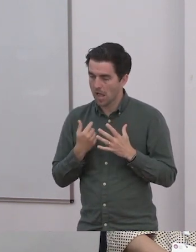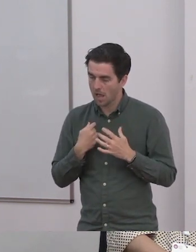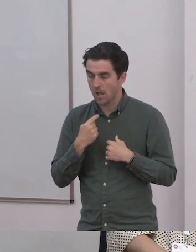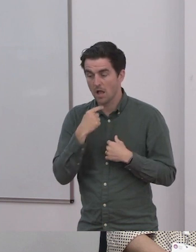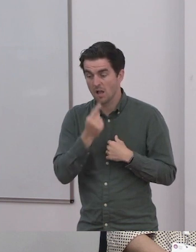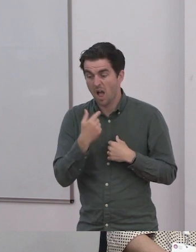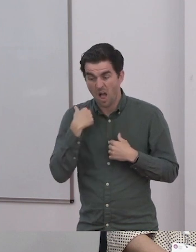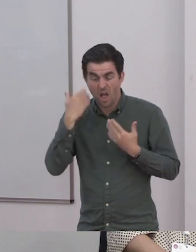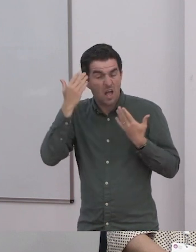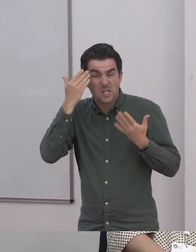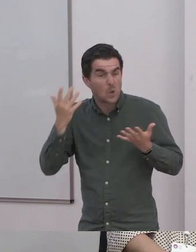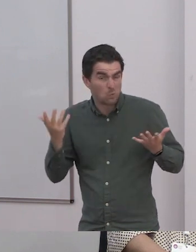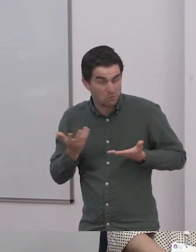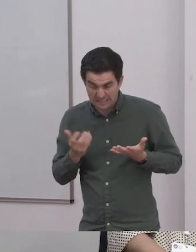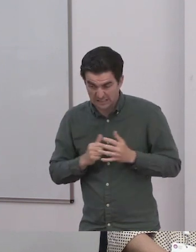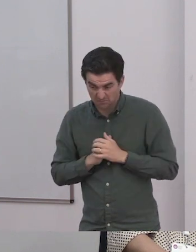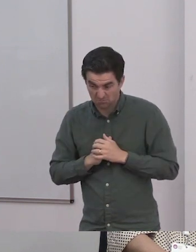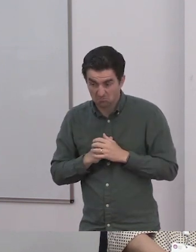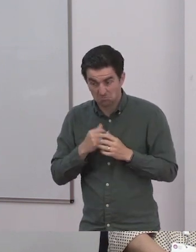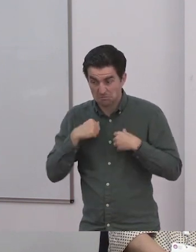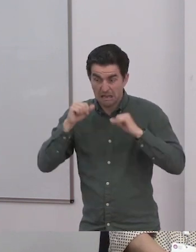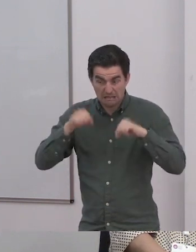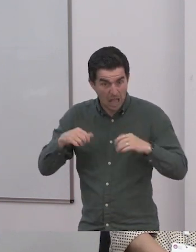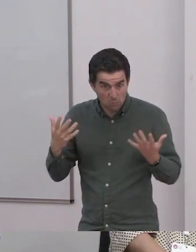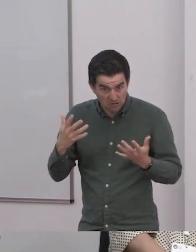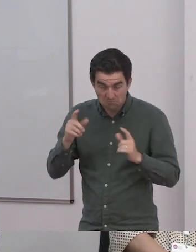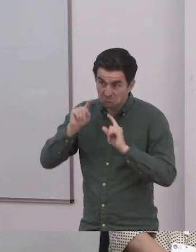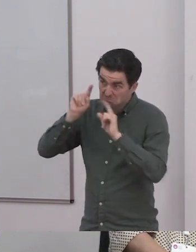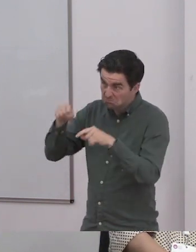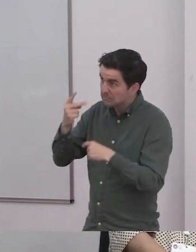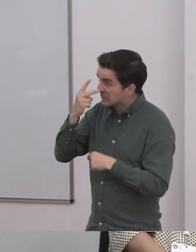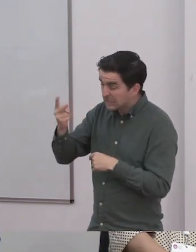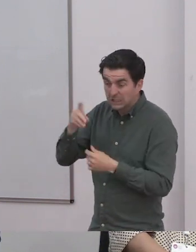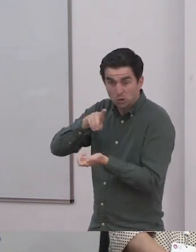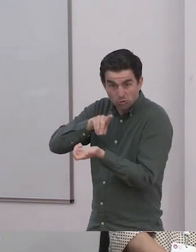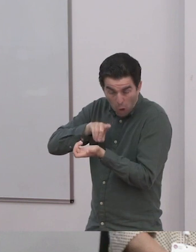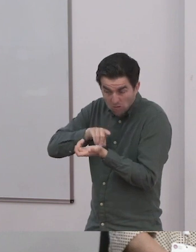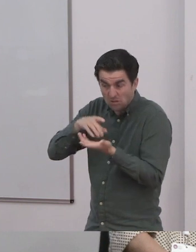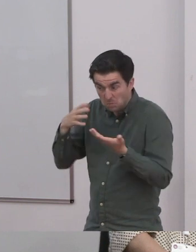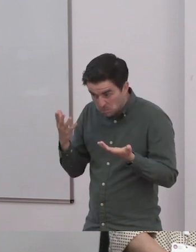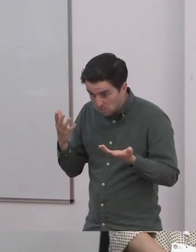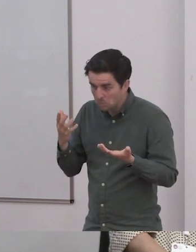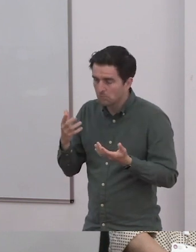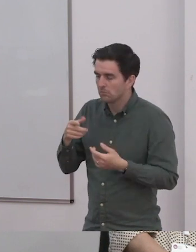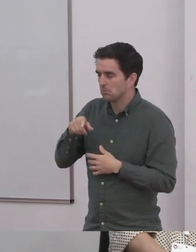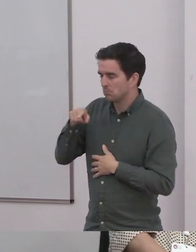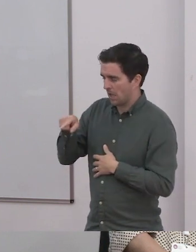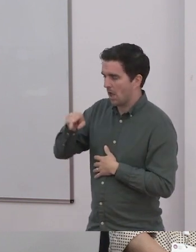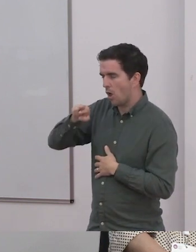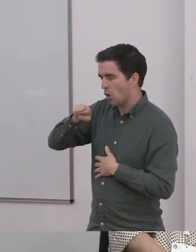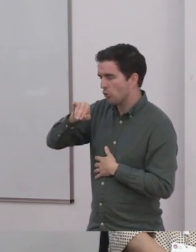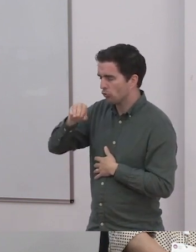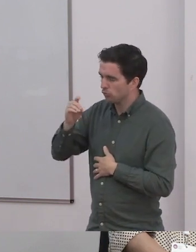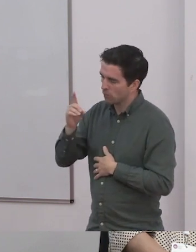And they were about Reardon's age then. So 14, 15. And they didn't want to go through the medical system.